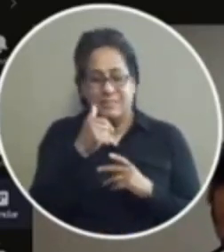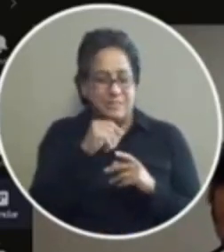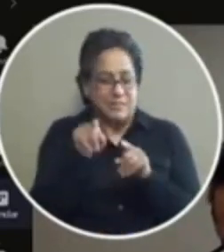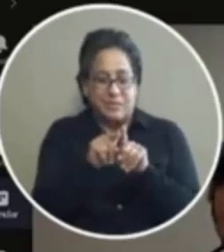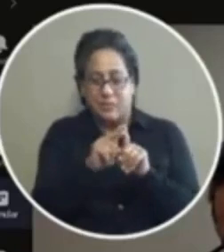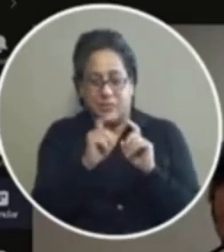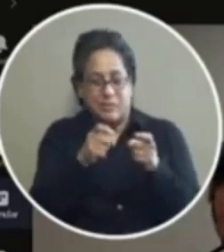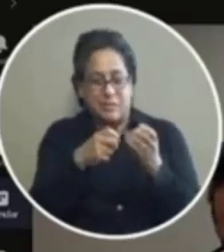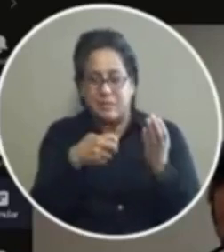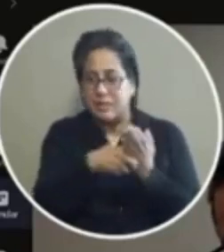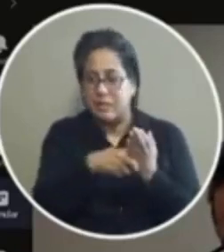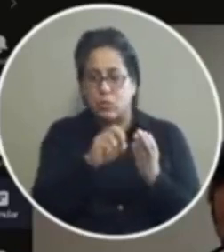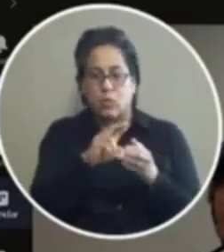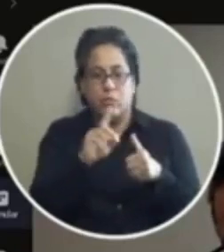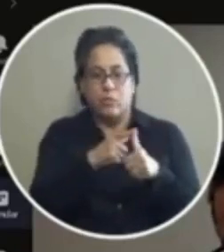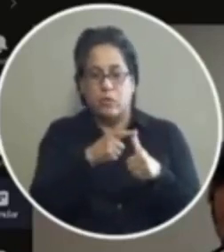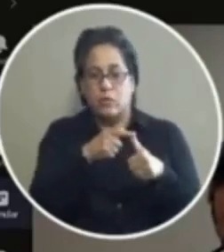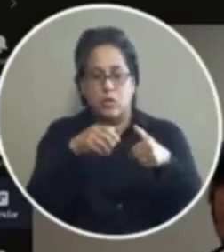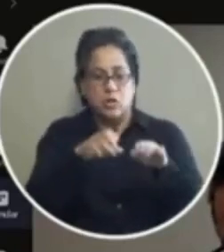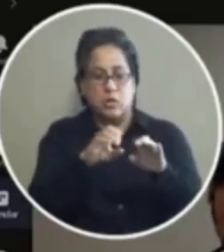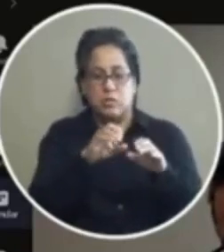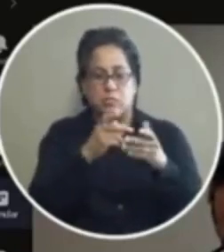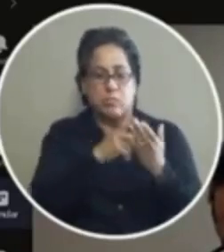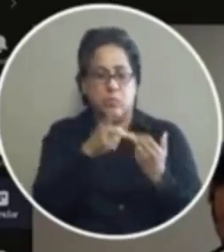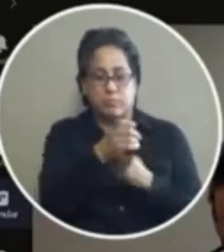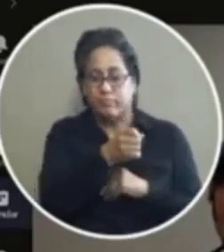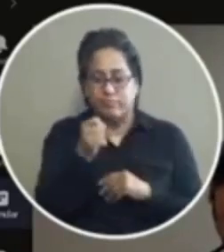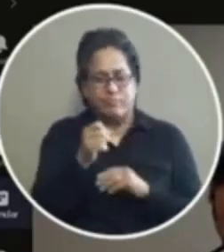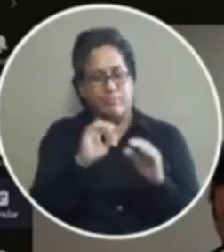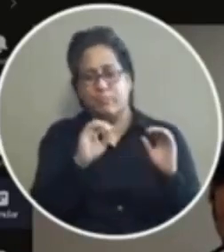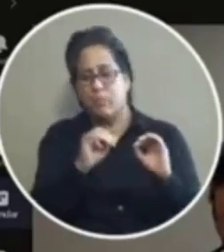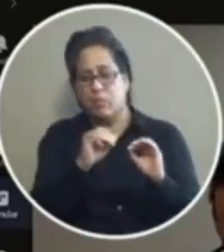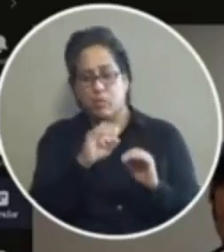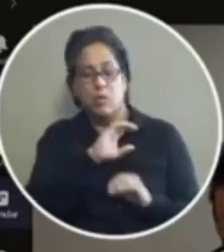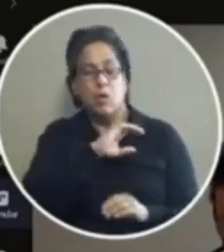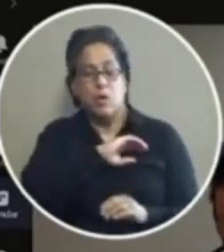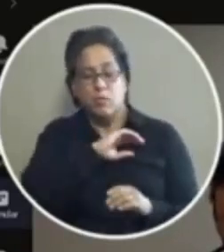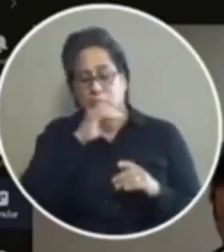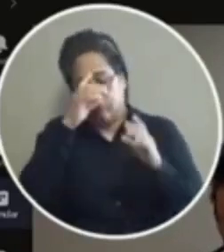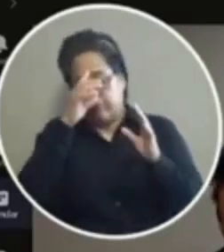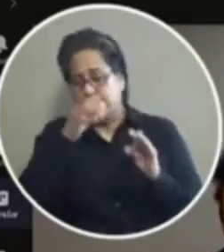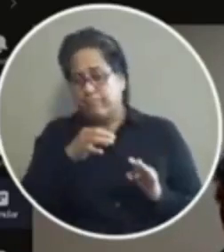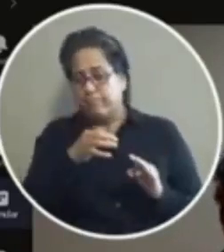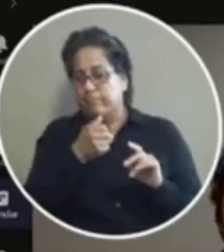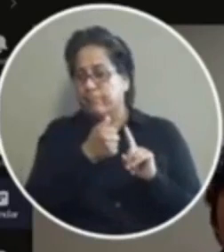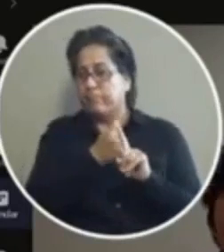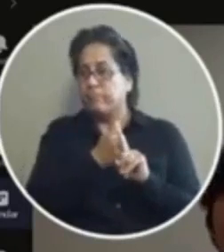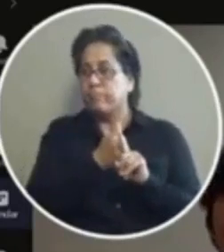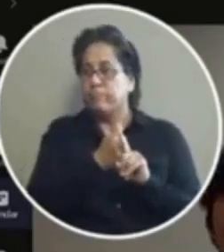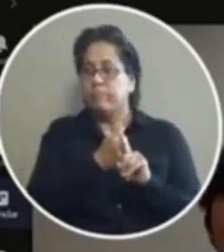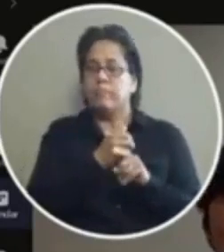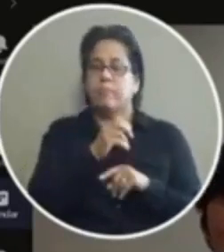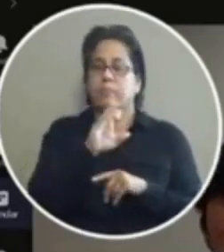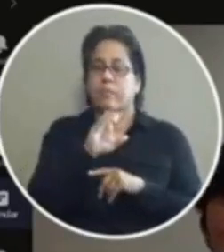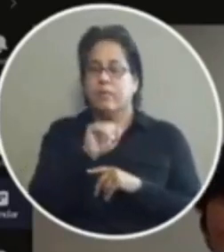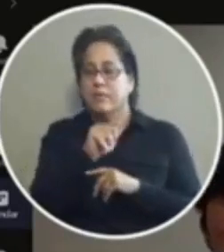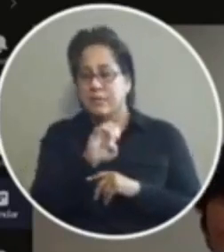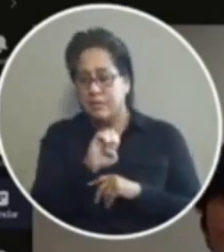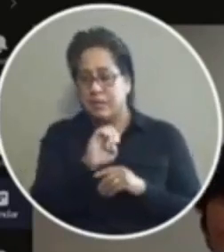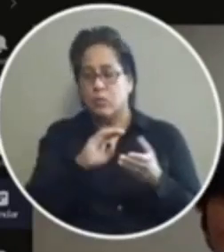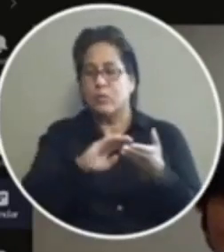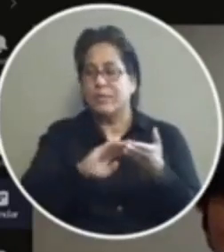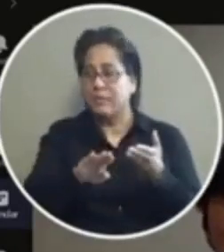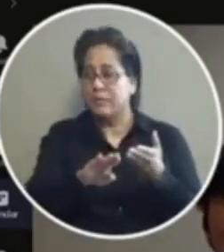citation or go into the first chance program as a an example this is something that citing and releasing